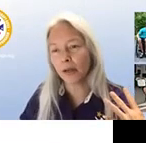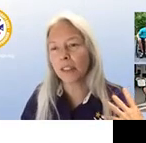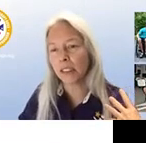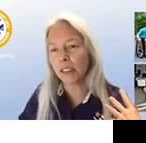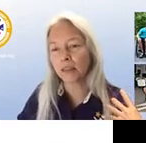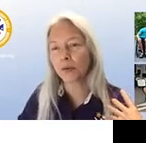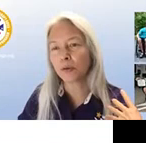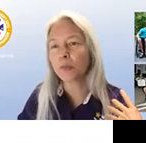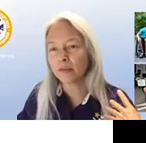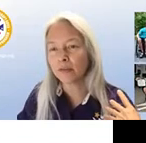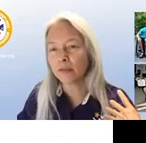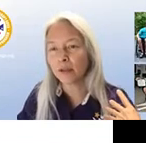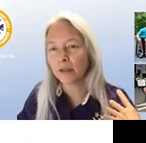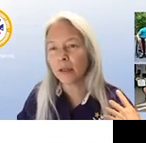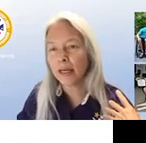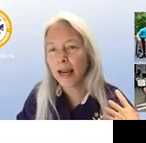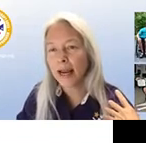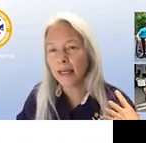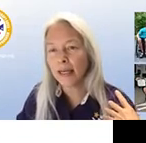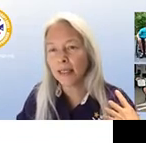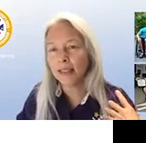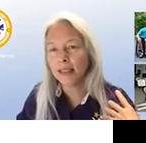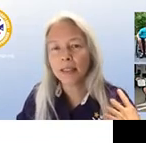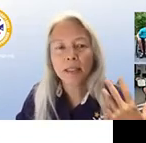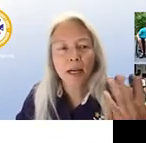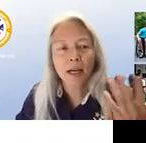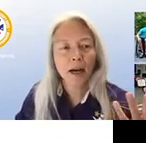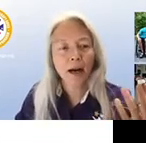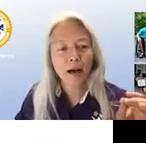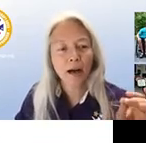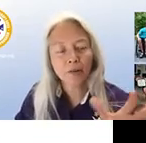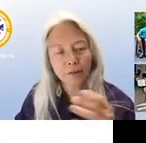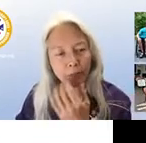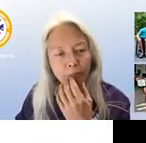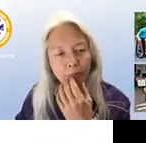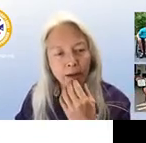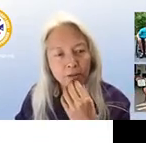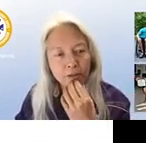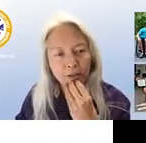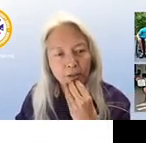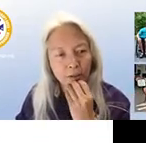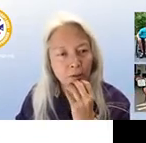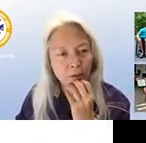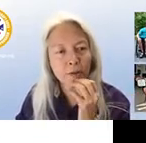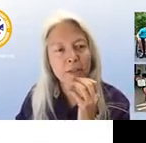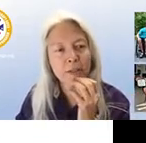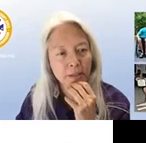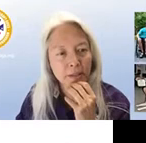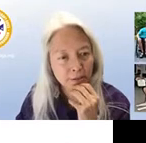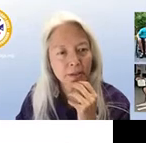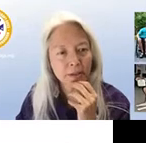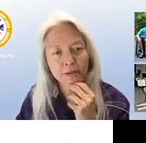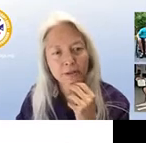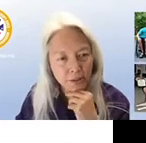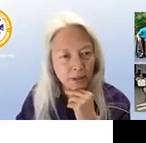those in a little grouping here for you and uh over here in green box uh are the